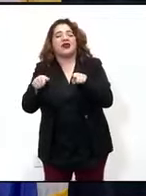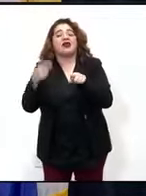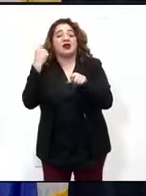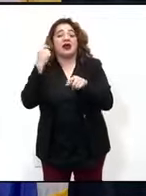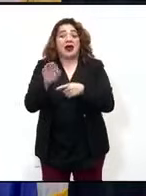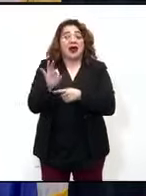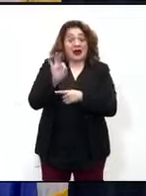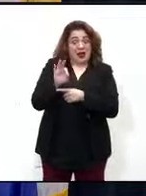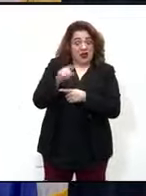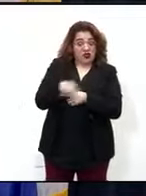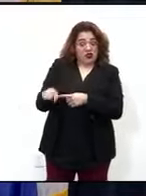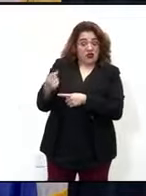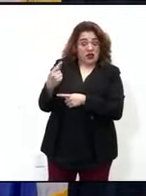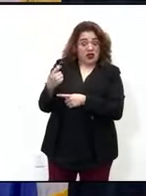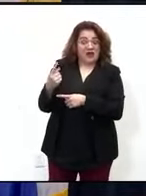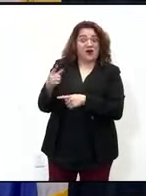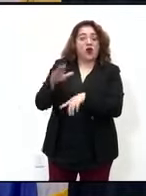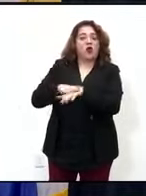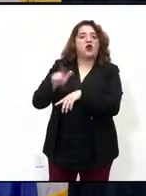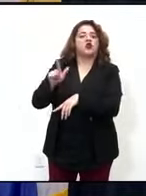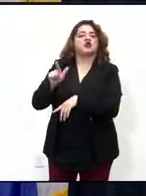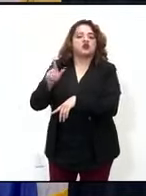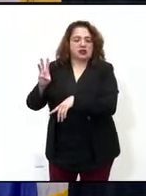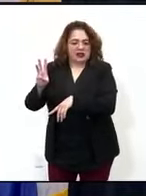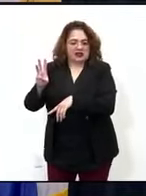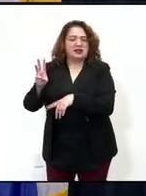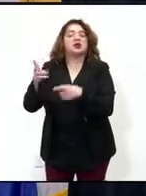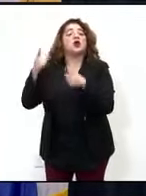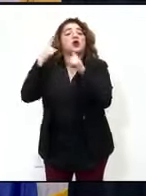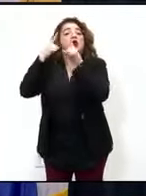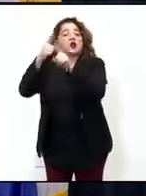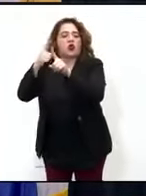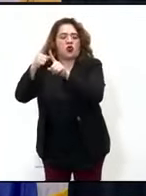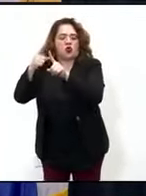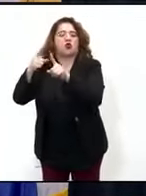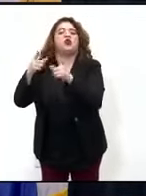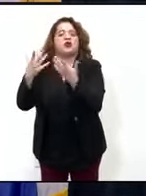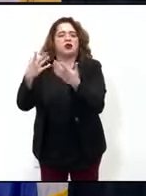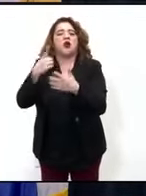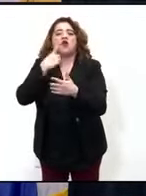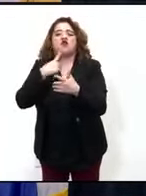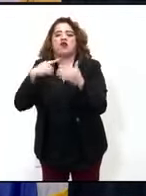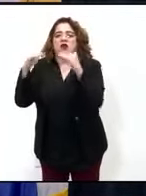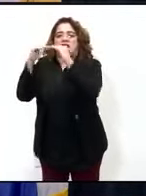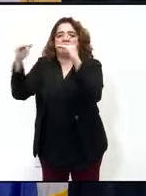11 students to return assuming that we get into the red tier between now and then.